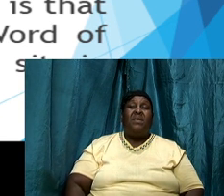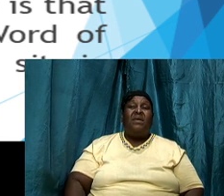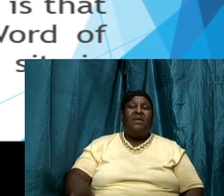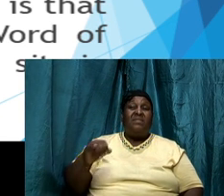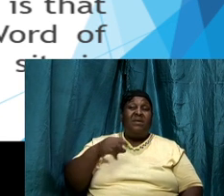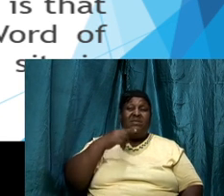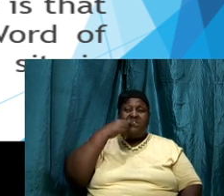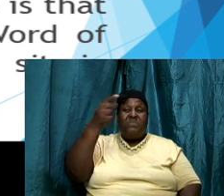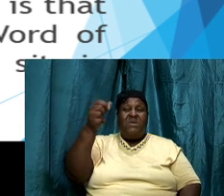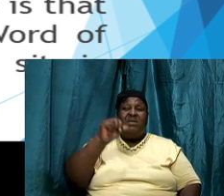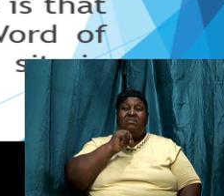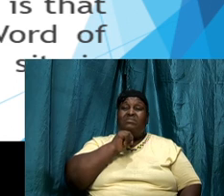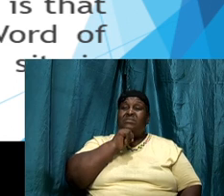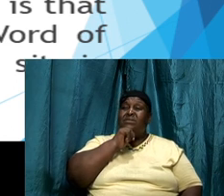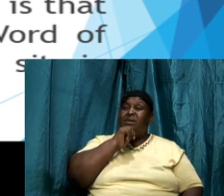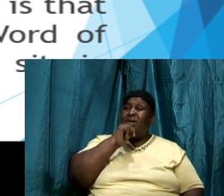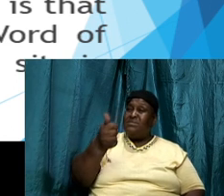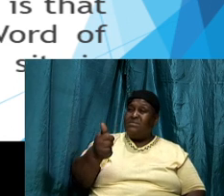they speak not